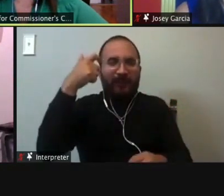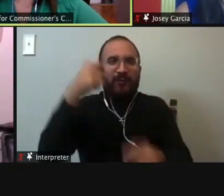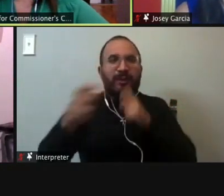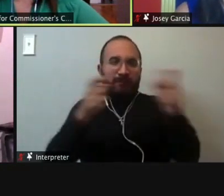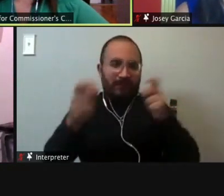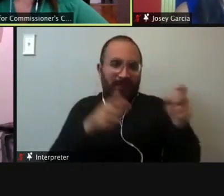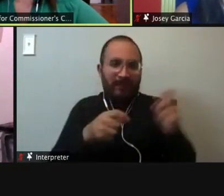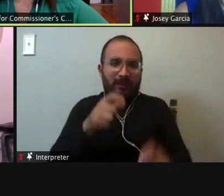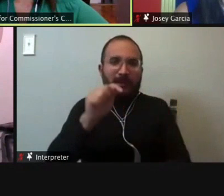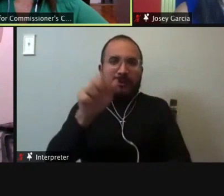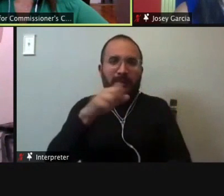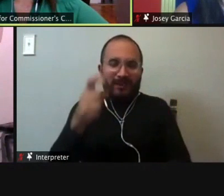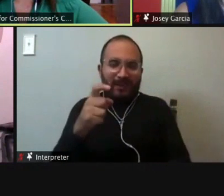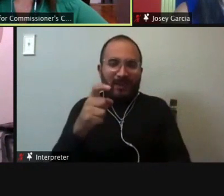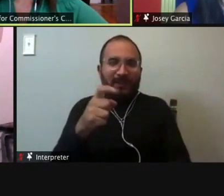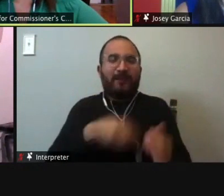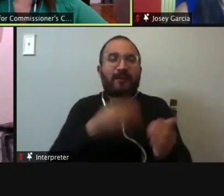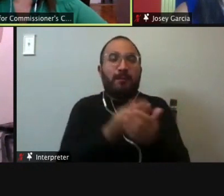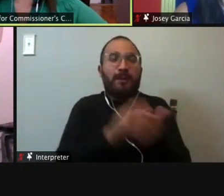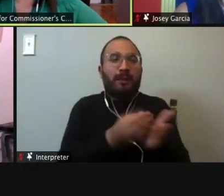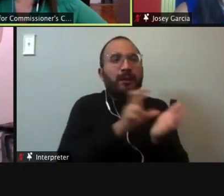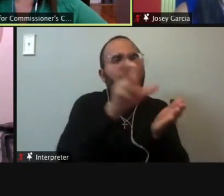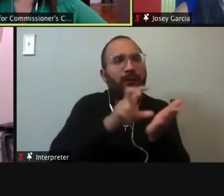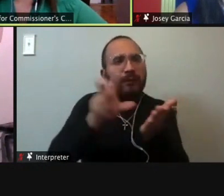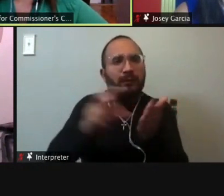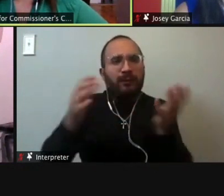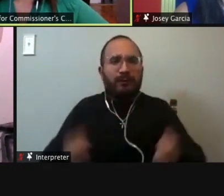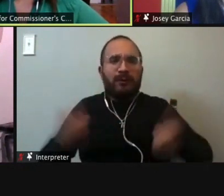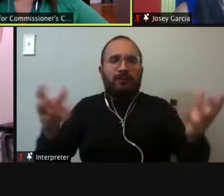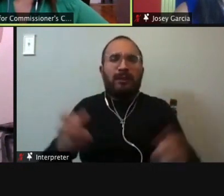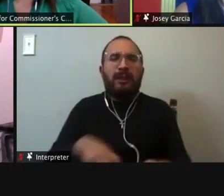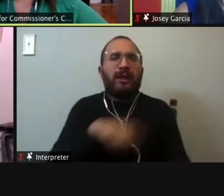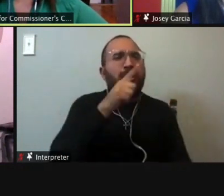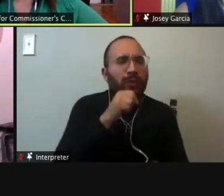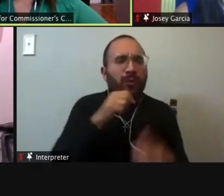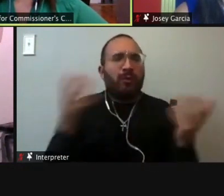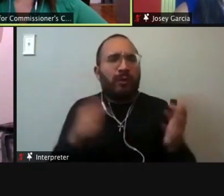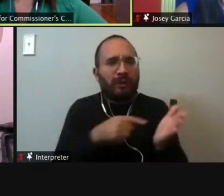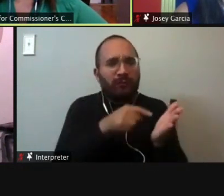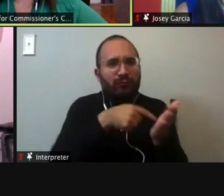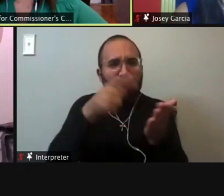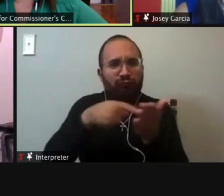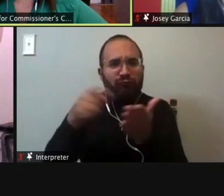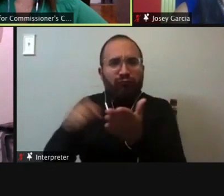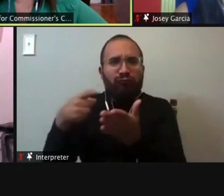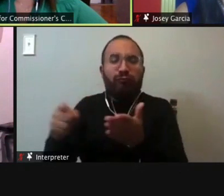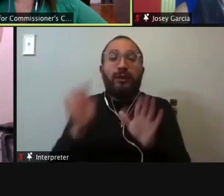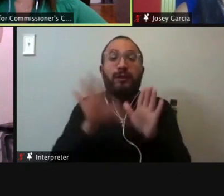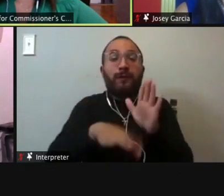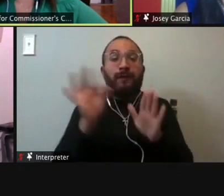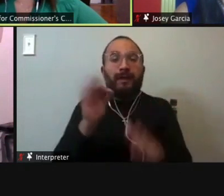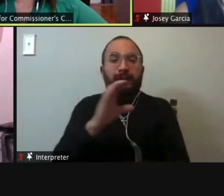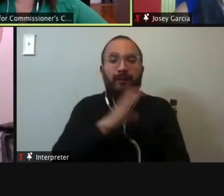that people are watching to see what they're doing. What are they spending their money on? So I always encourage people to go find the commissioner's,